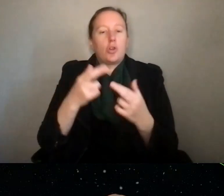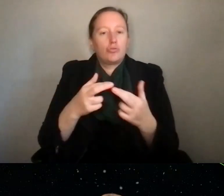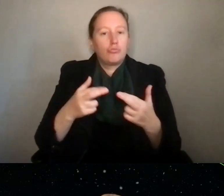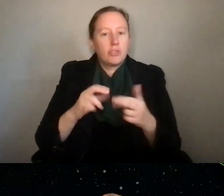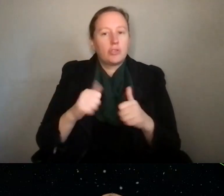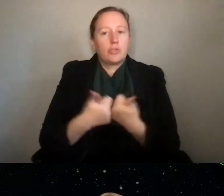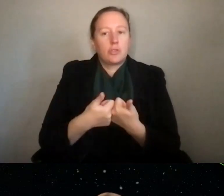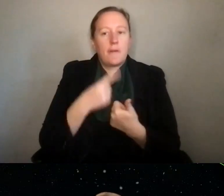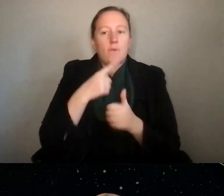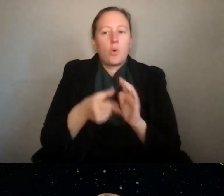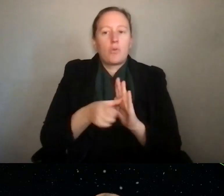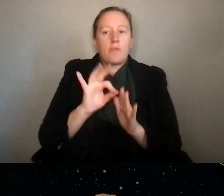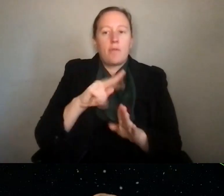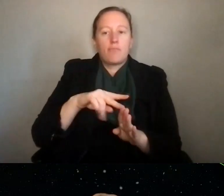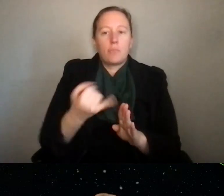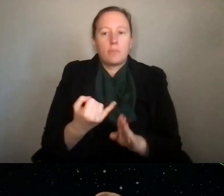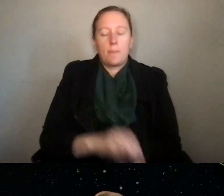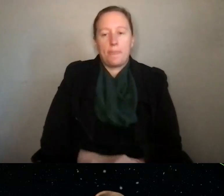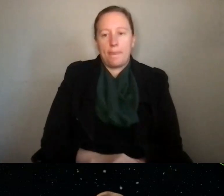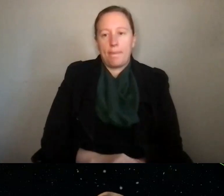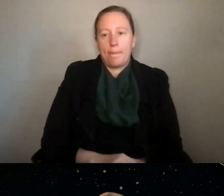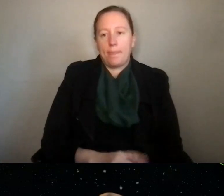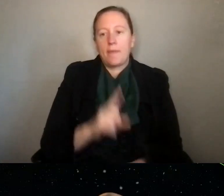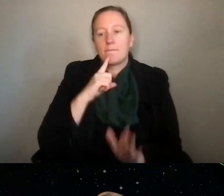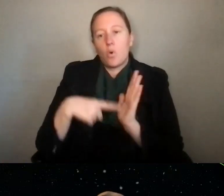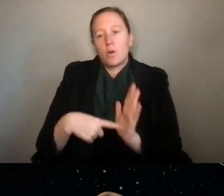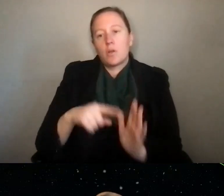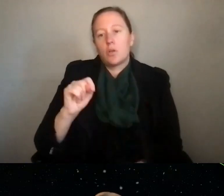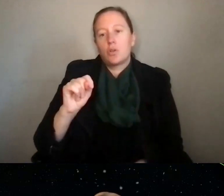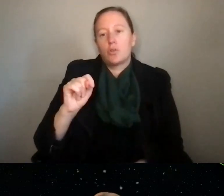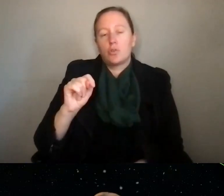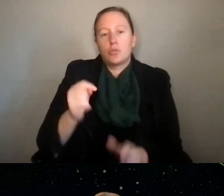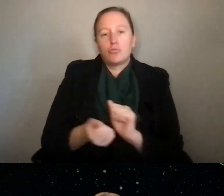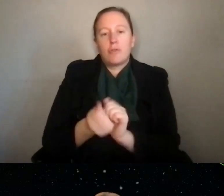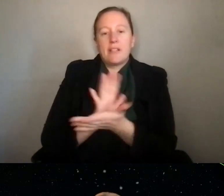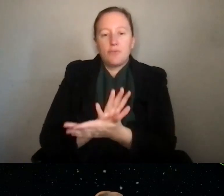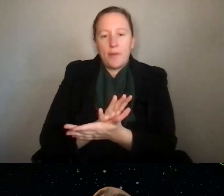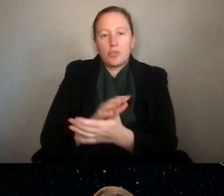review of projects? So somebody said, for example, transformational science.